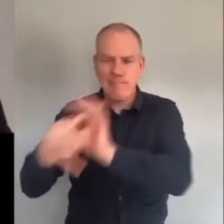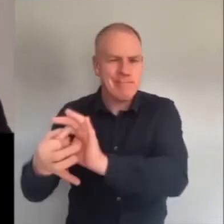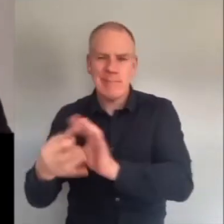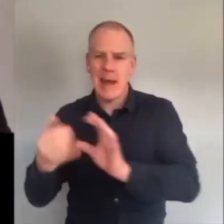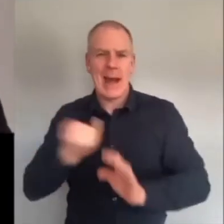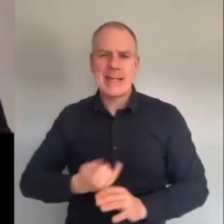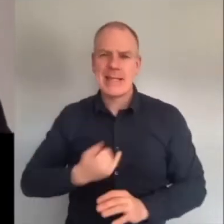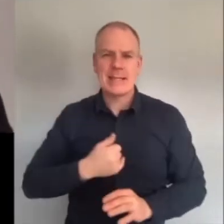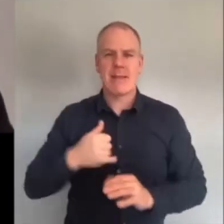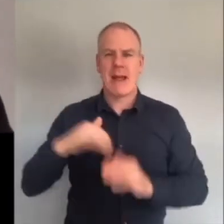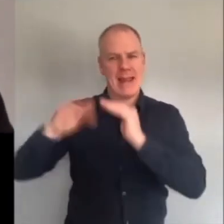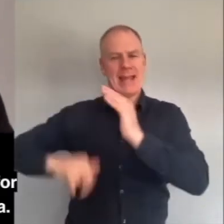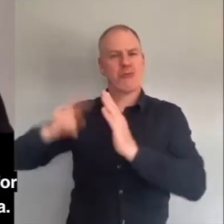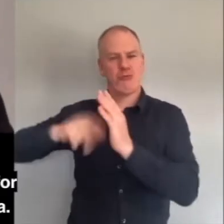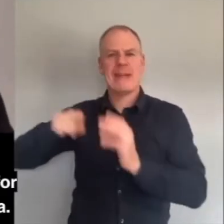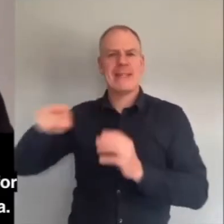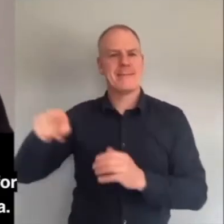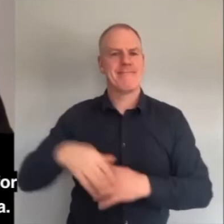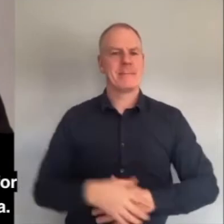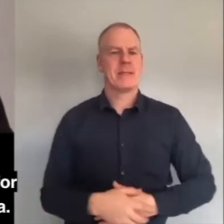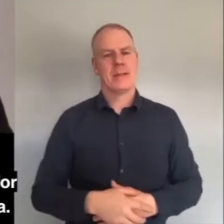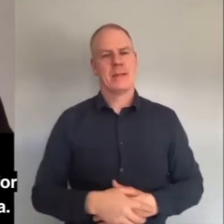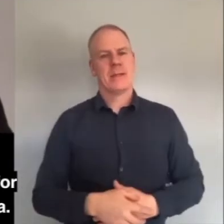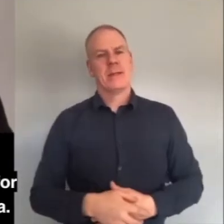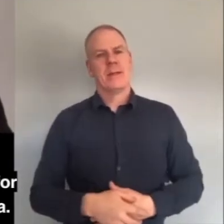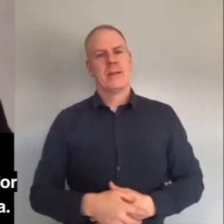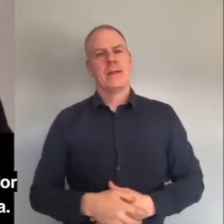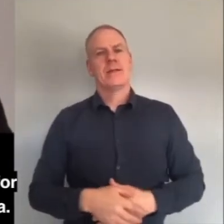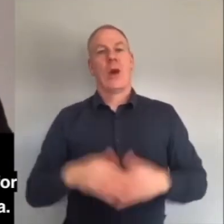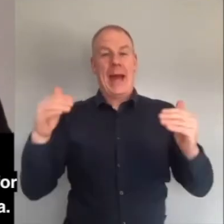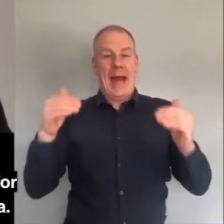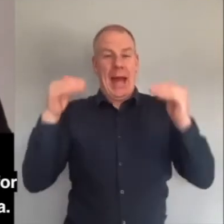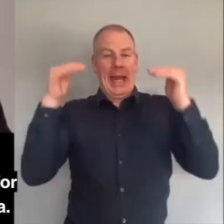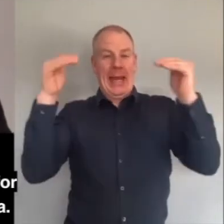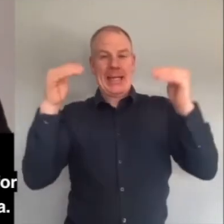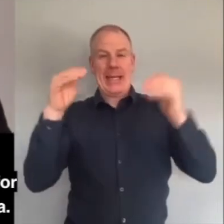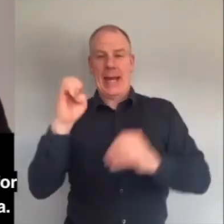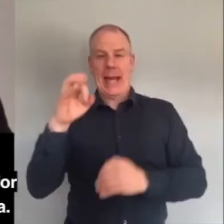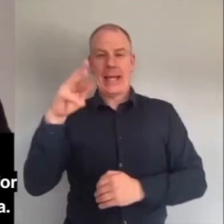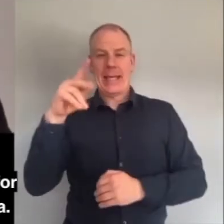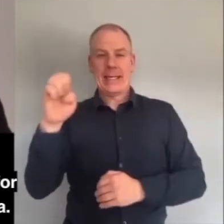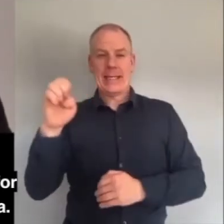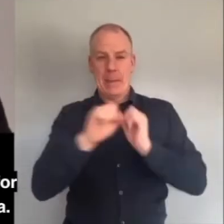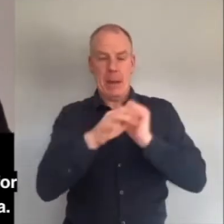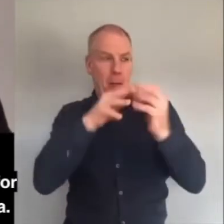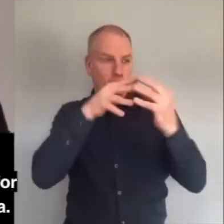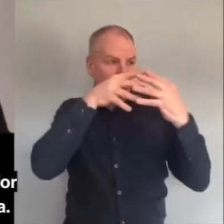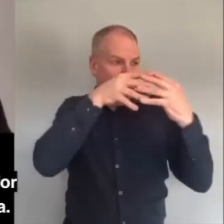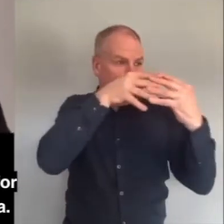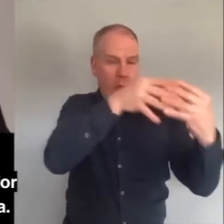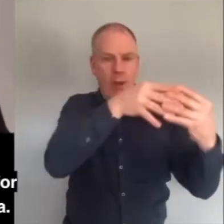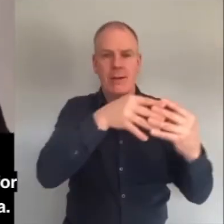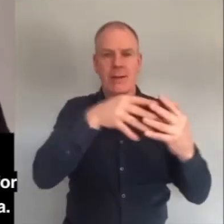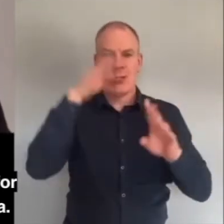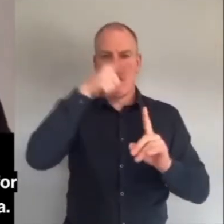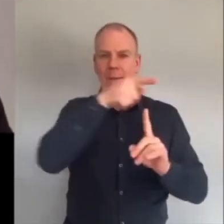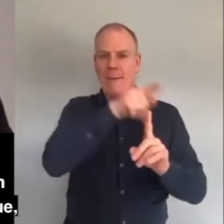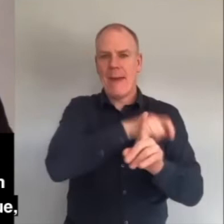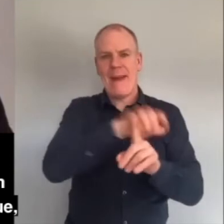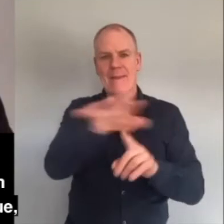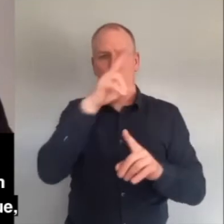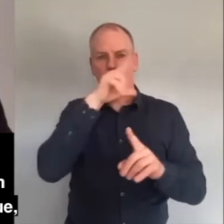will be less well read. And so elite media fixated on Trump for years and he drove the news agenda.